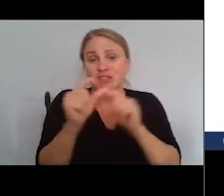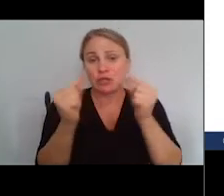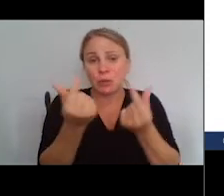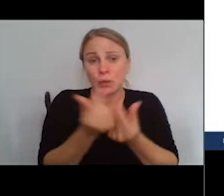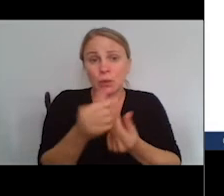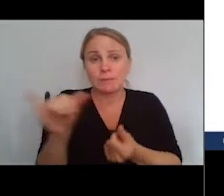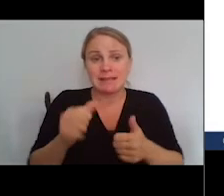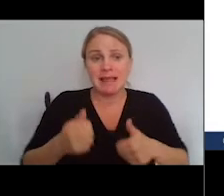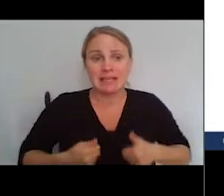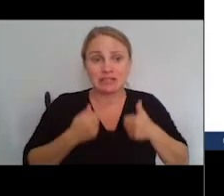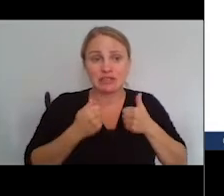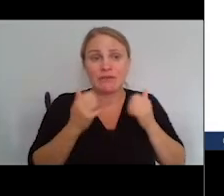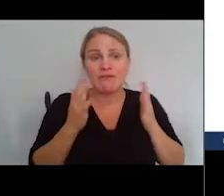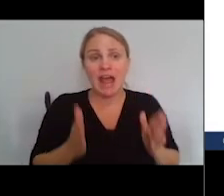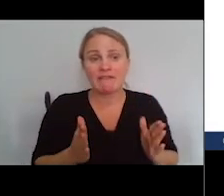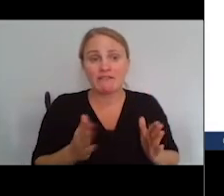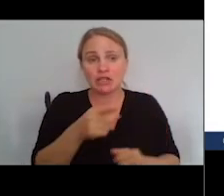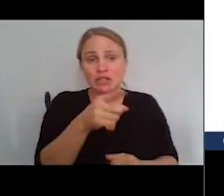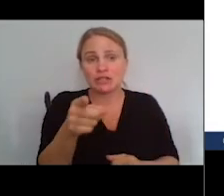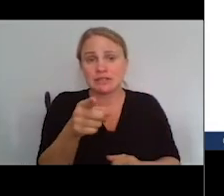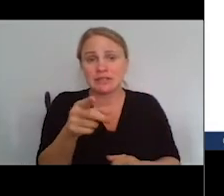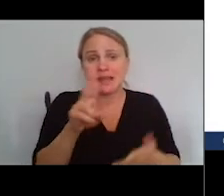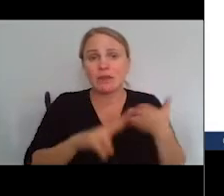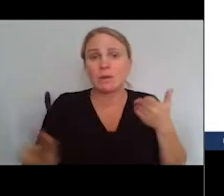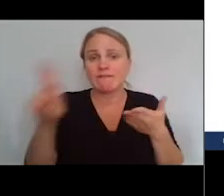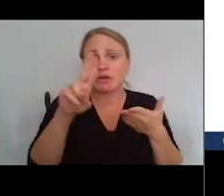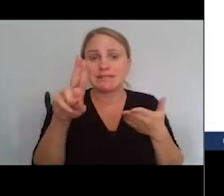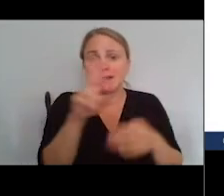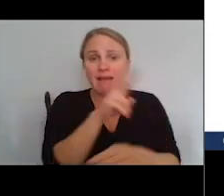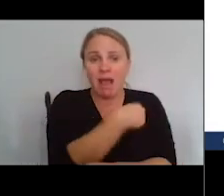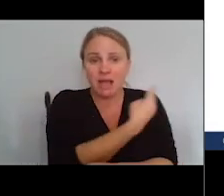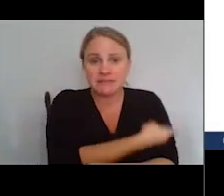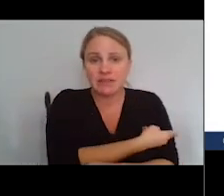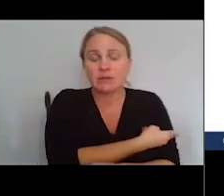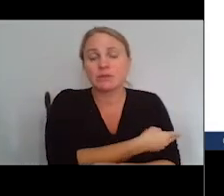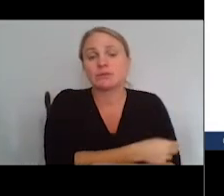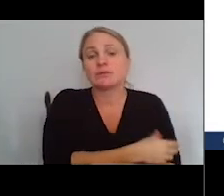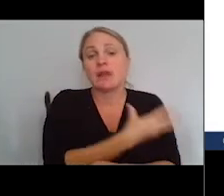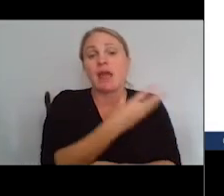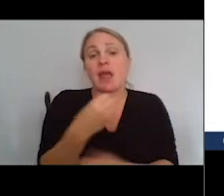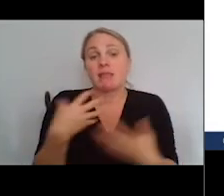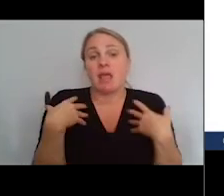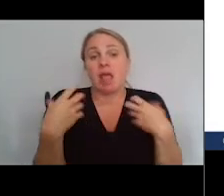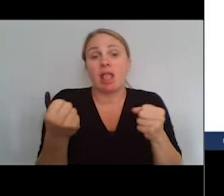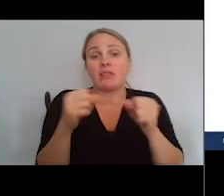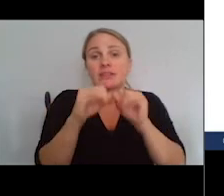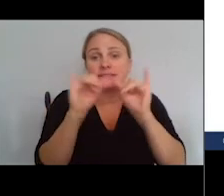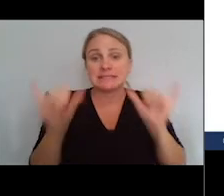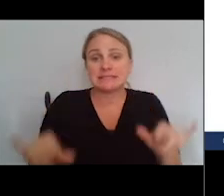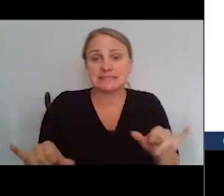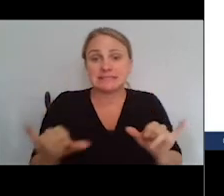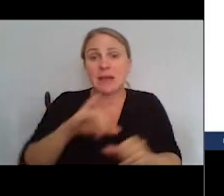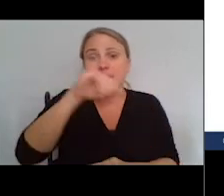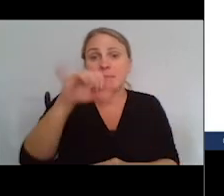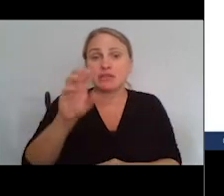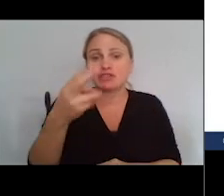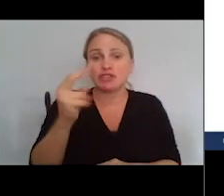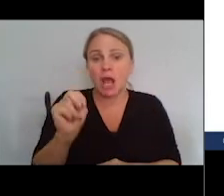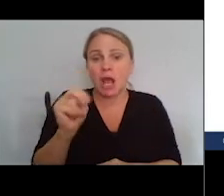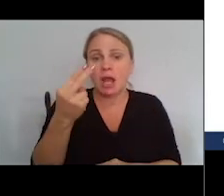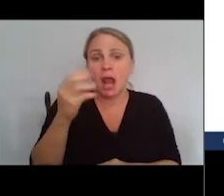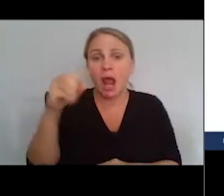providers like University Hospitals, Mind Sinai Health System, Johns Hopkins, there are data